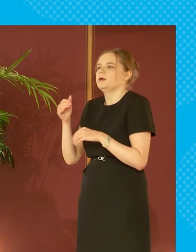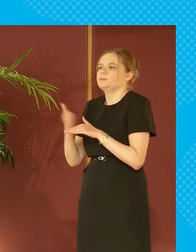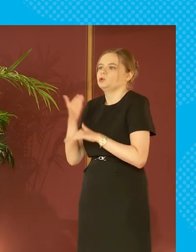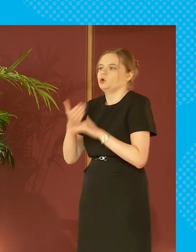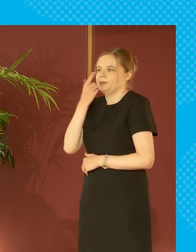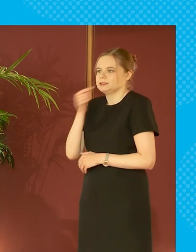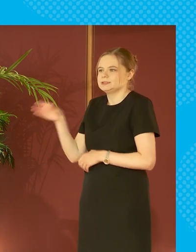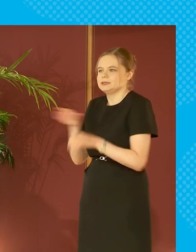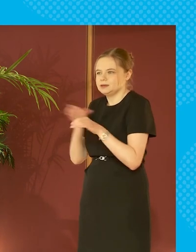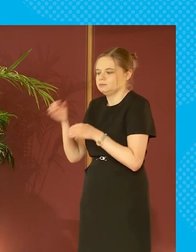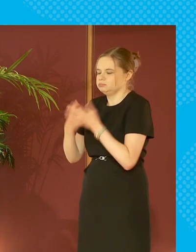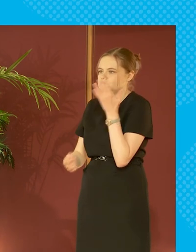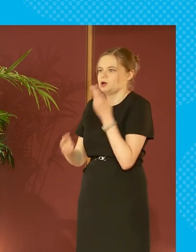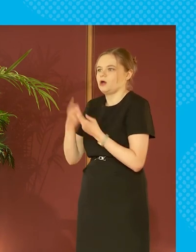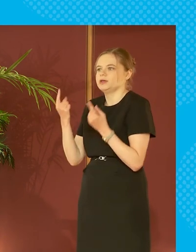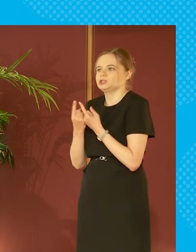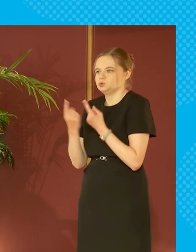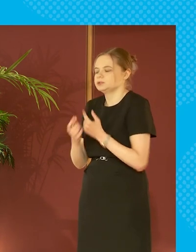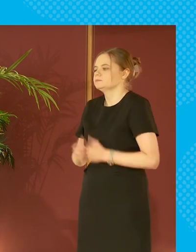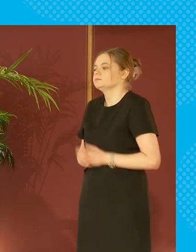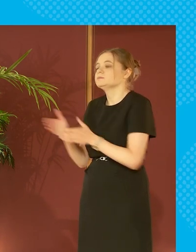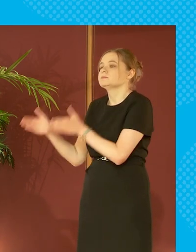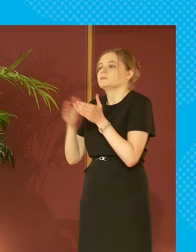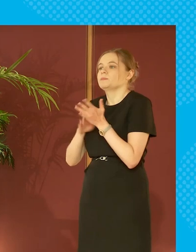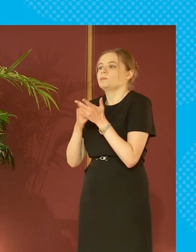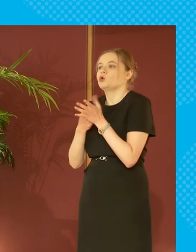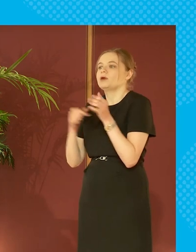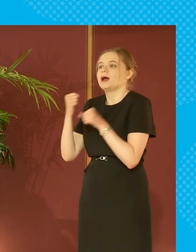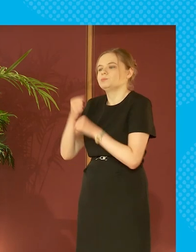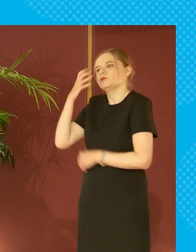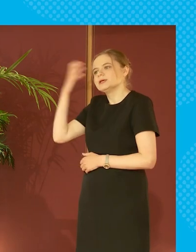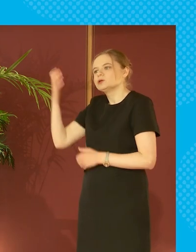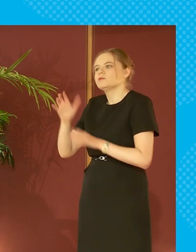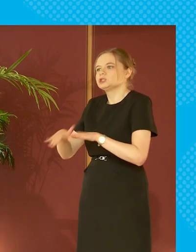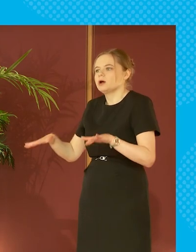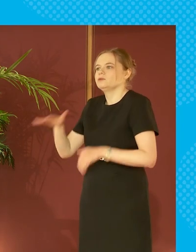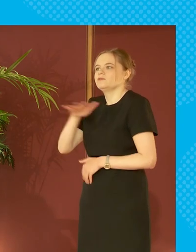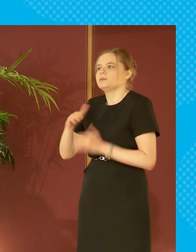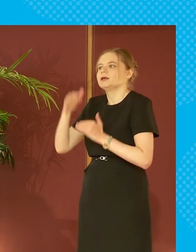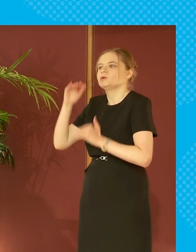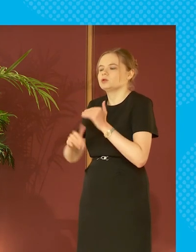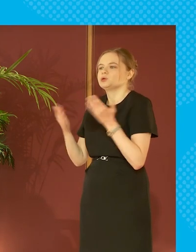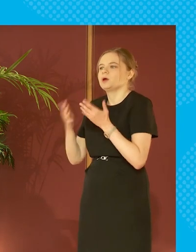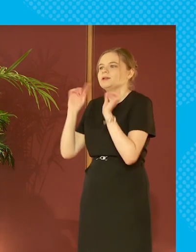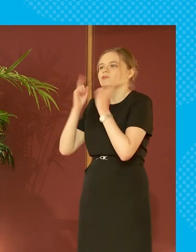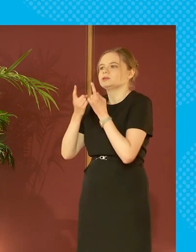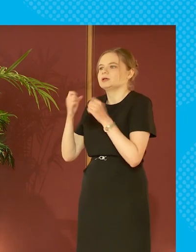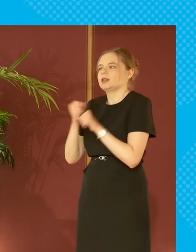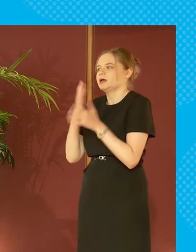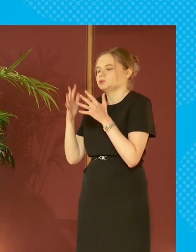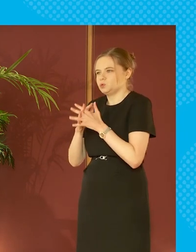employability and other issues. And Morag is Professor of Child and Family Inequalities at the University of Glasgow